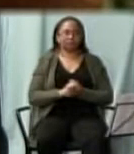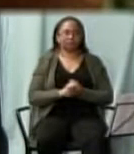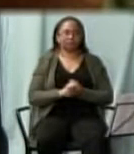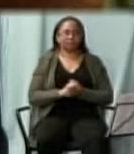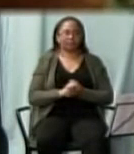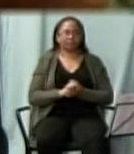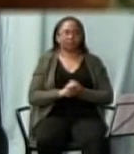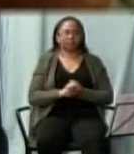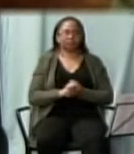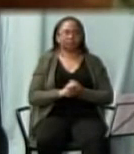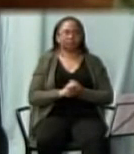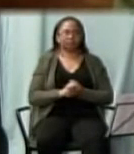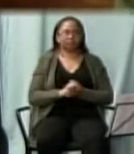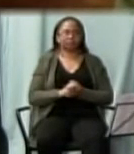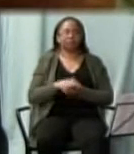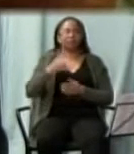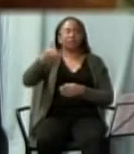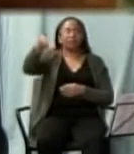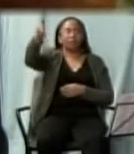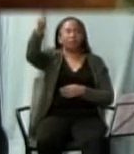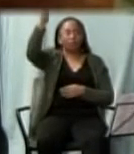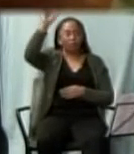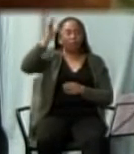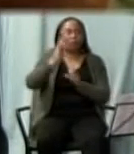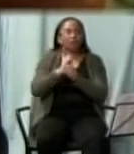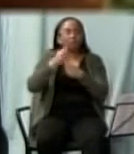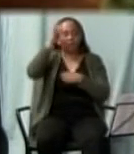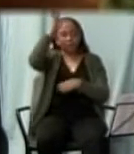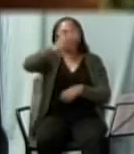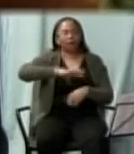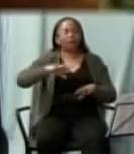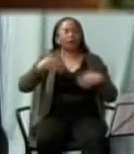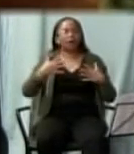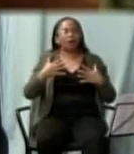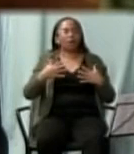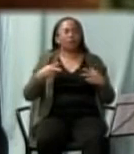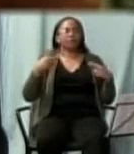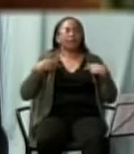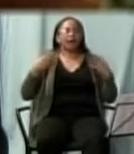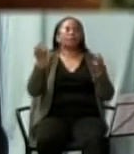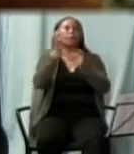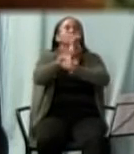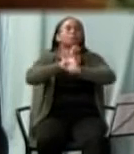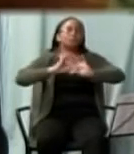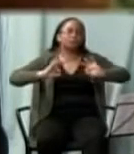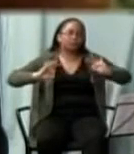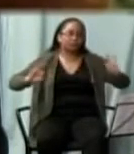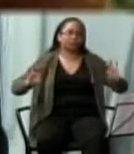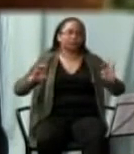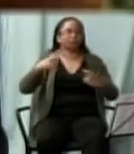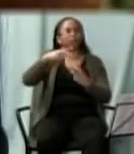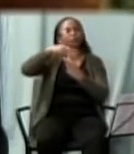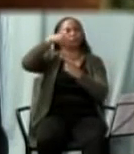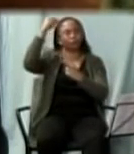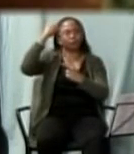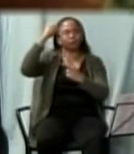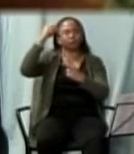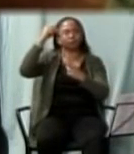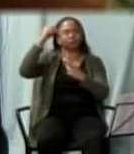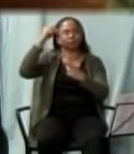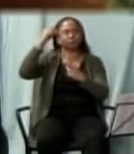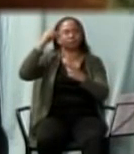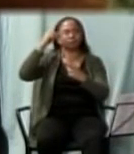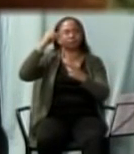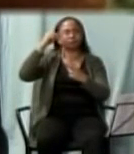You see, God made man with free will. He could seize man as he seized St.